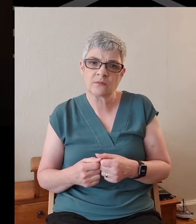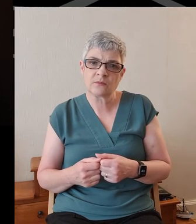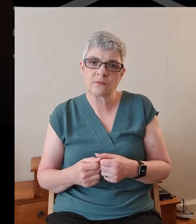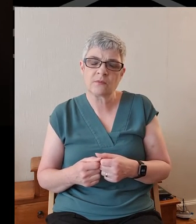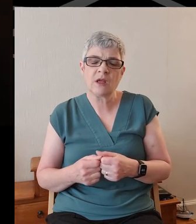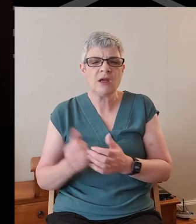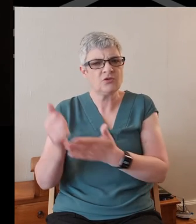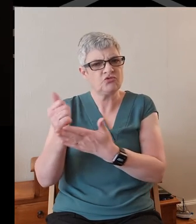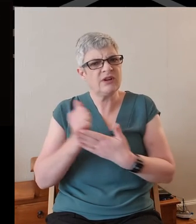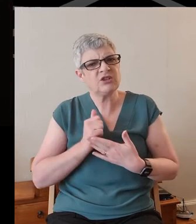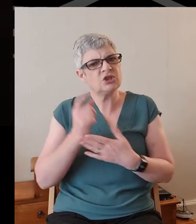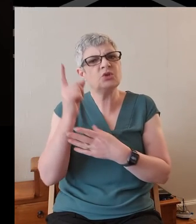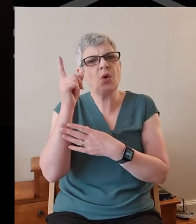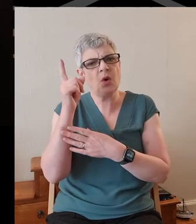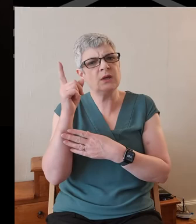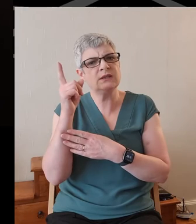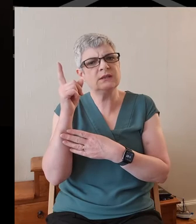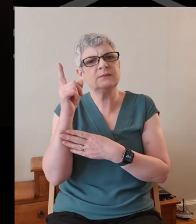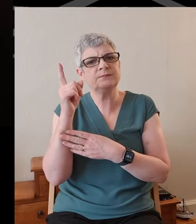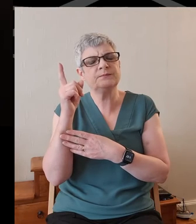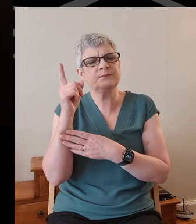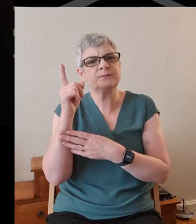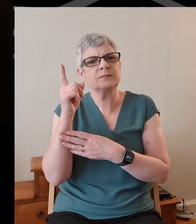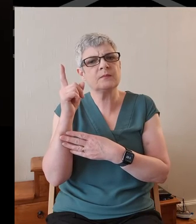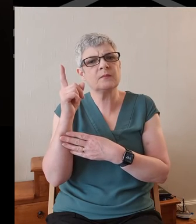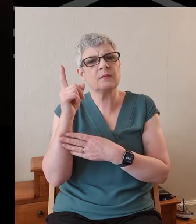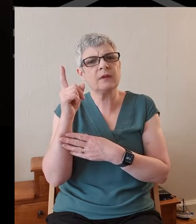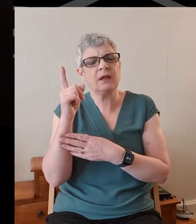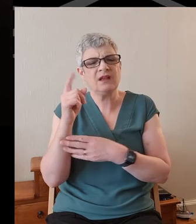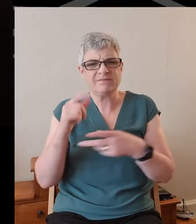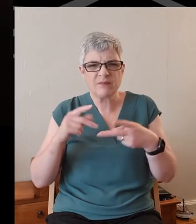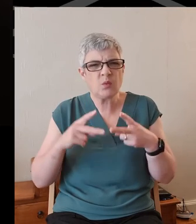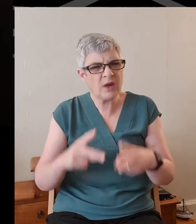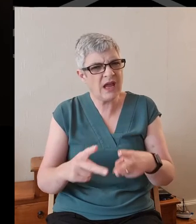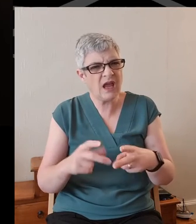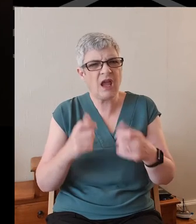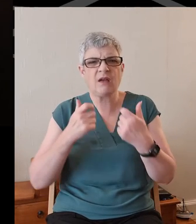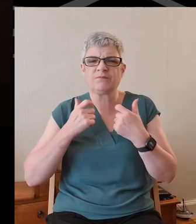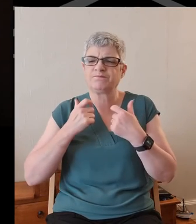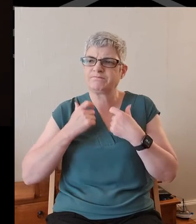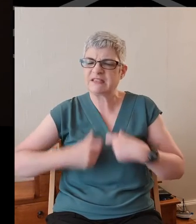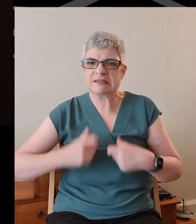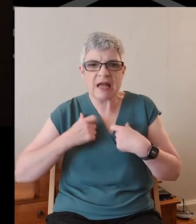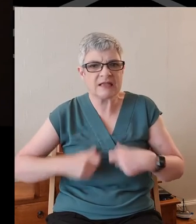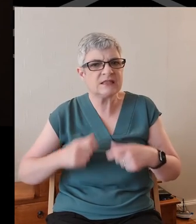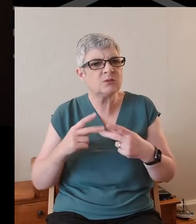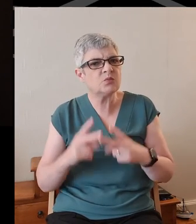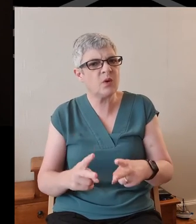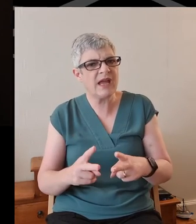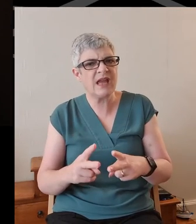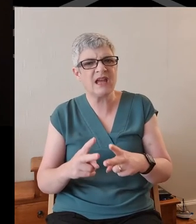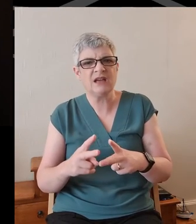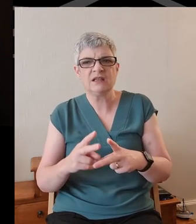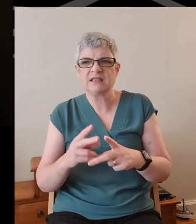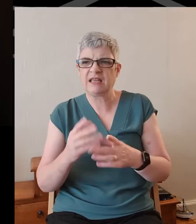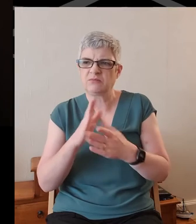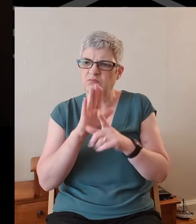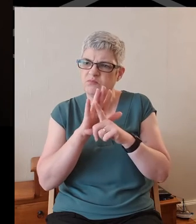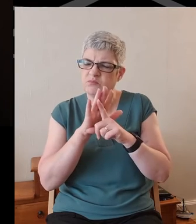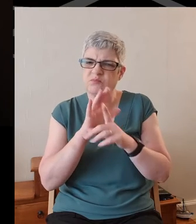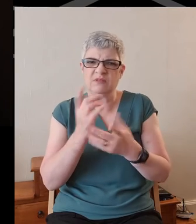And gracious God, in the way of a society that stretches the individual so much,